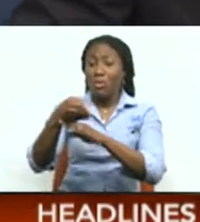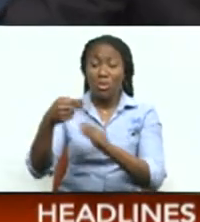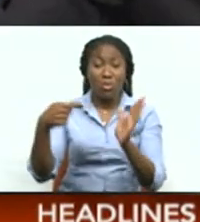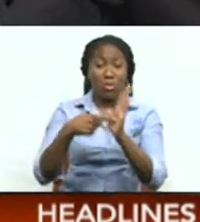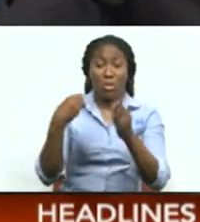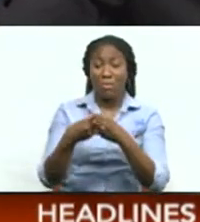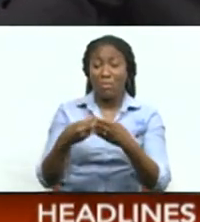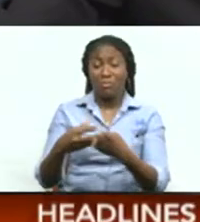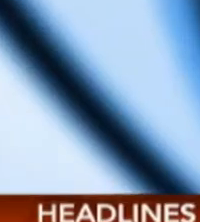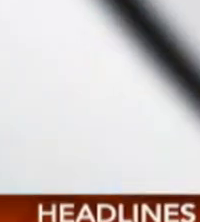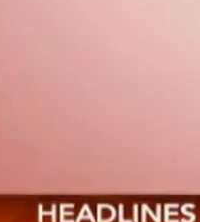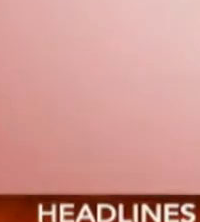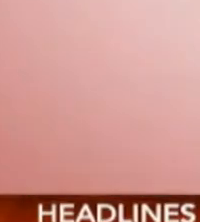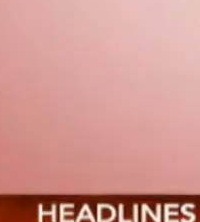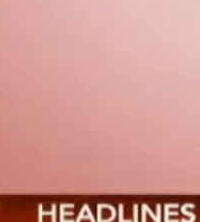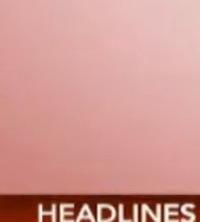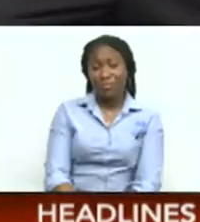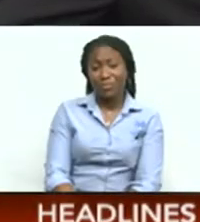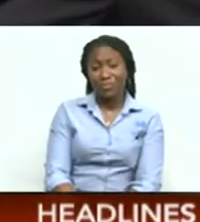million.